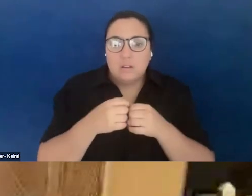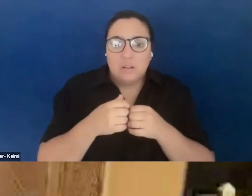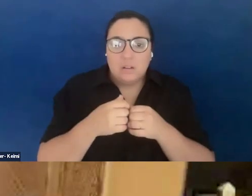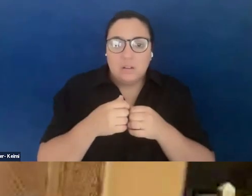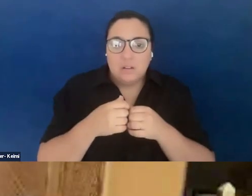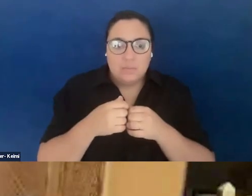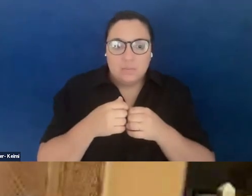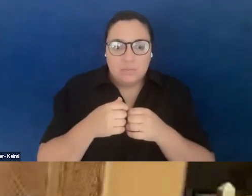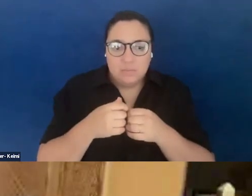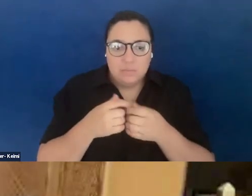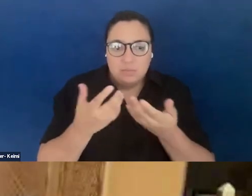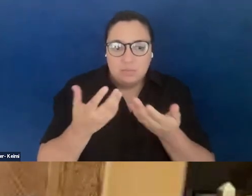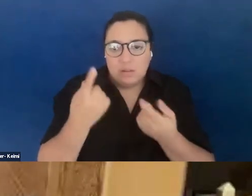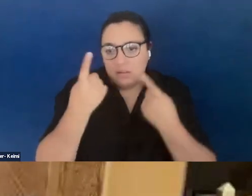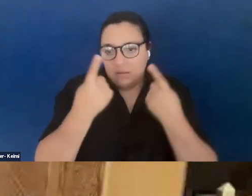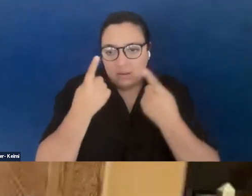trauma, despair.